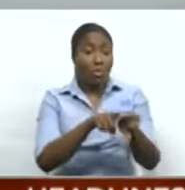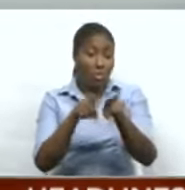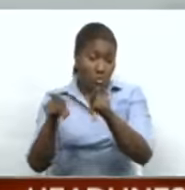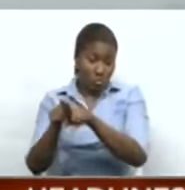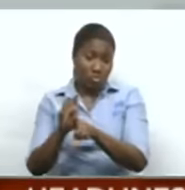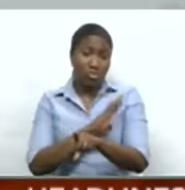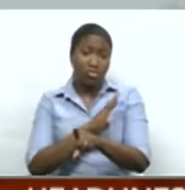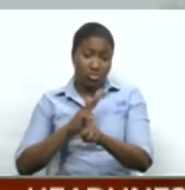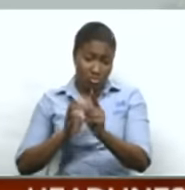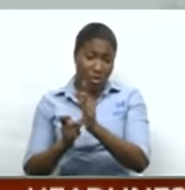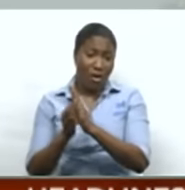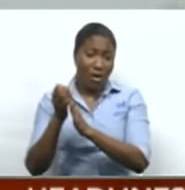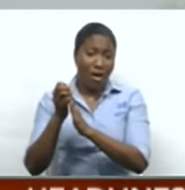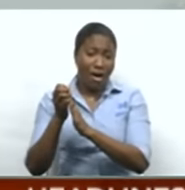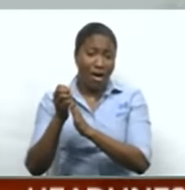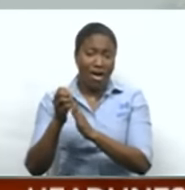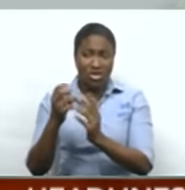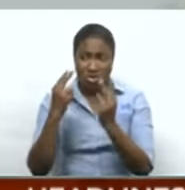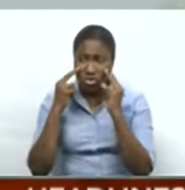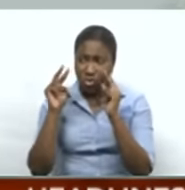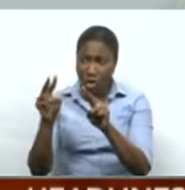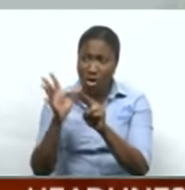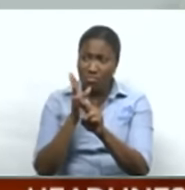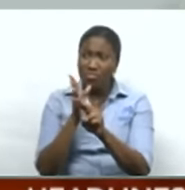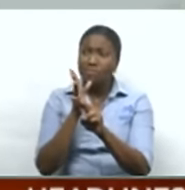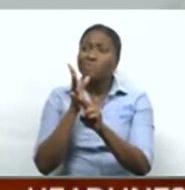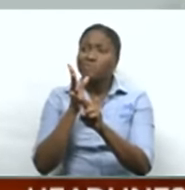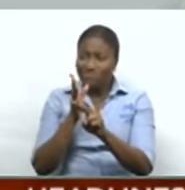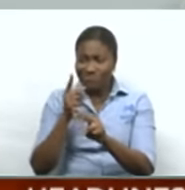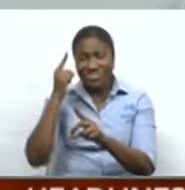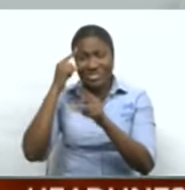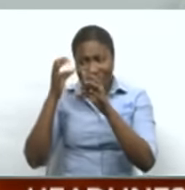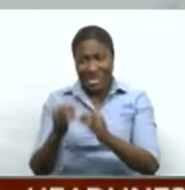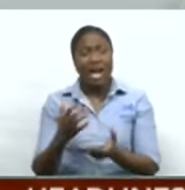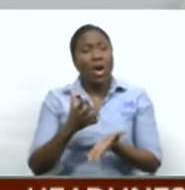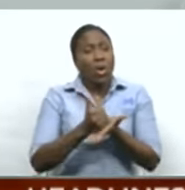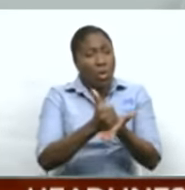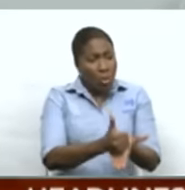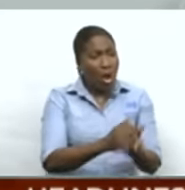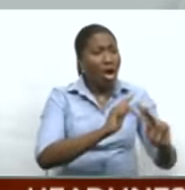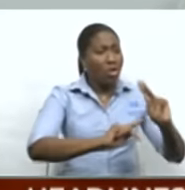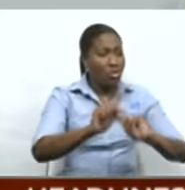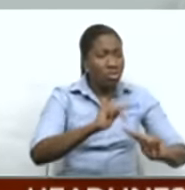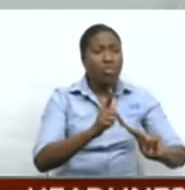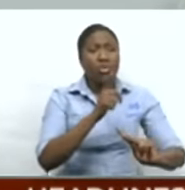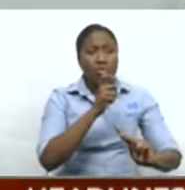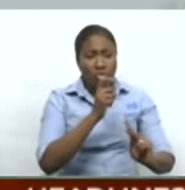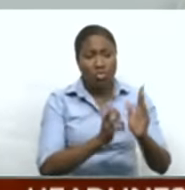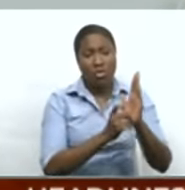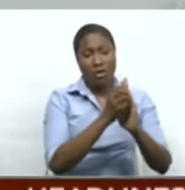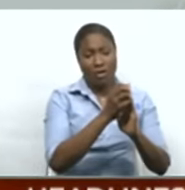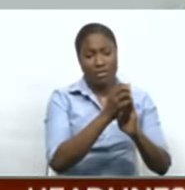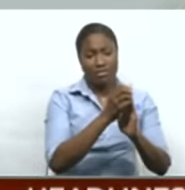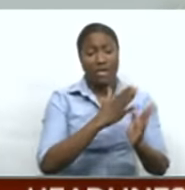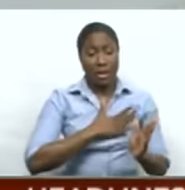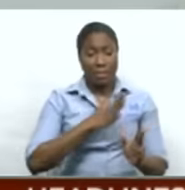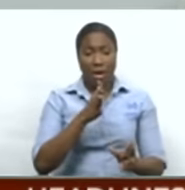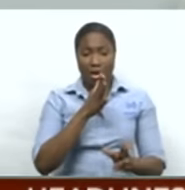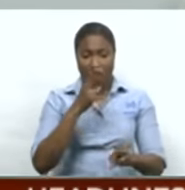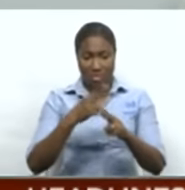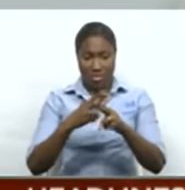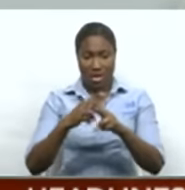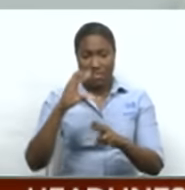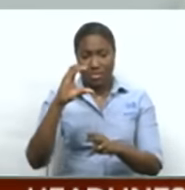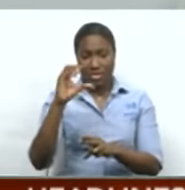armed her with the tools to navigate her post-mastectomy advocacy works. You know, my mother's maiden name is Guerrero. So